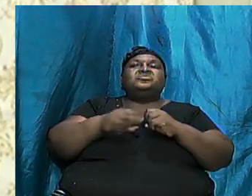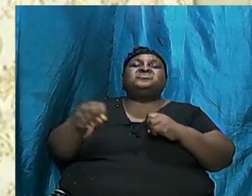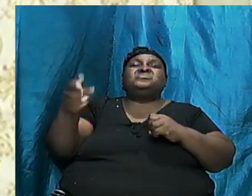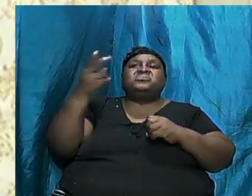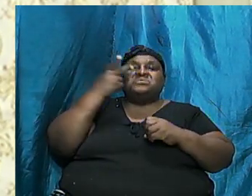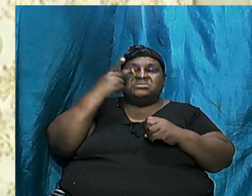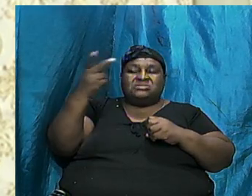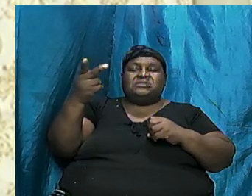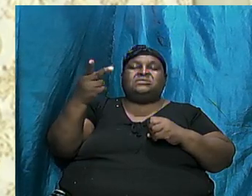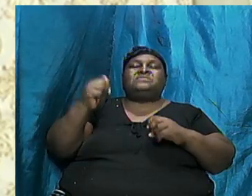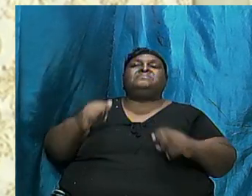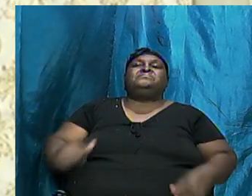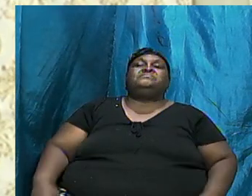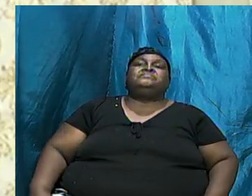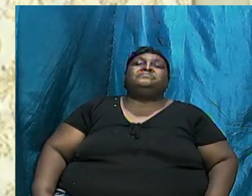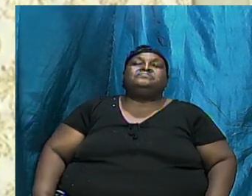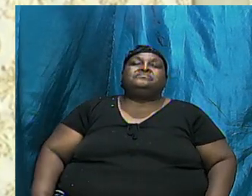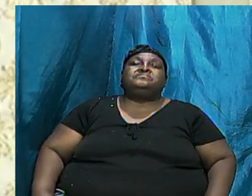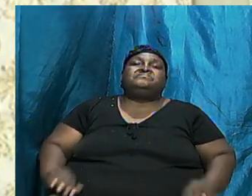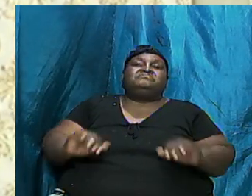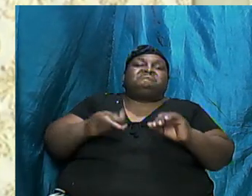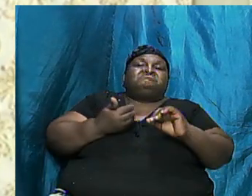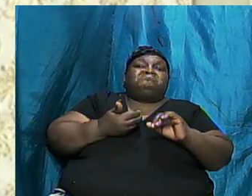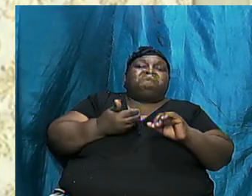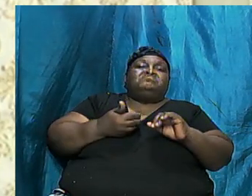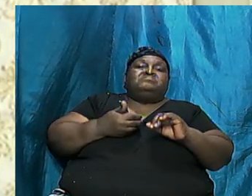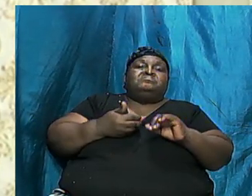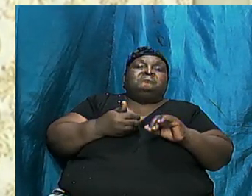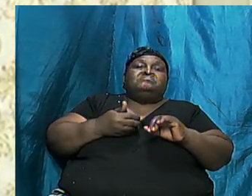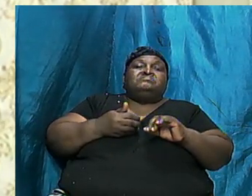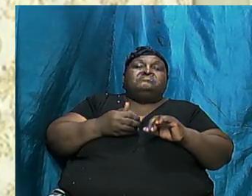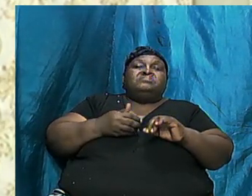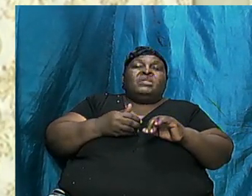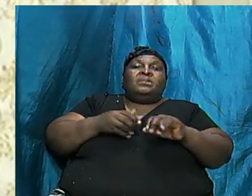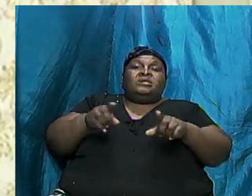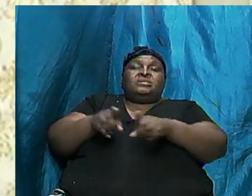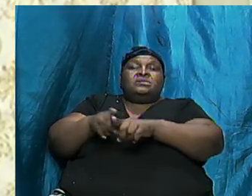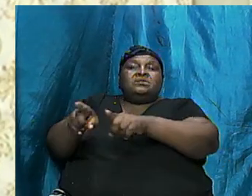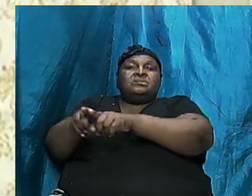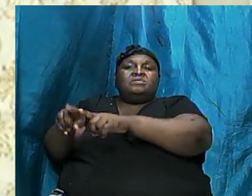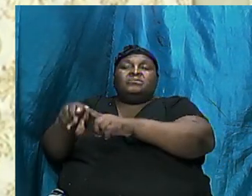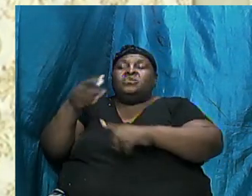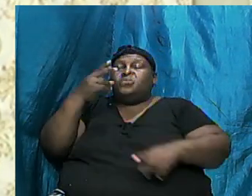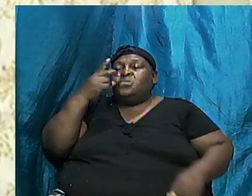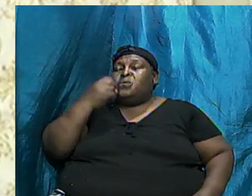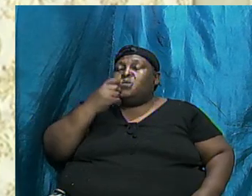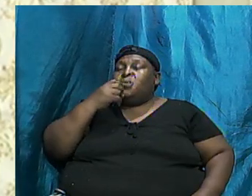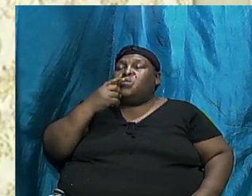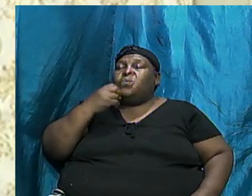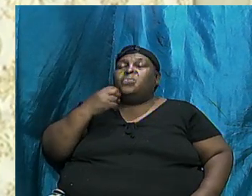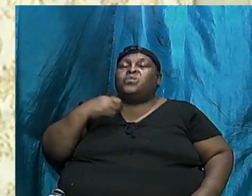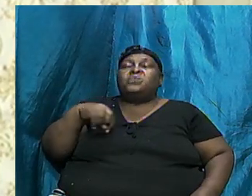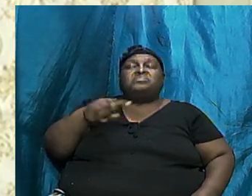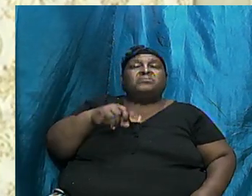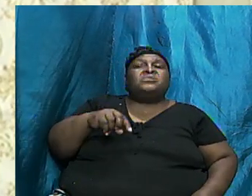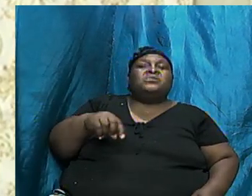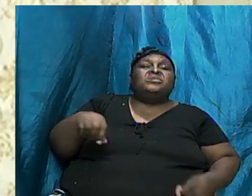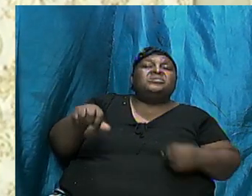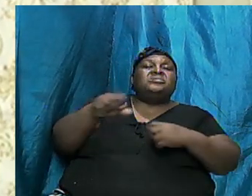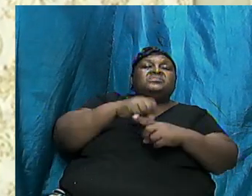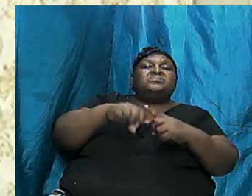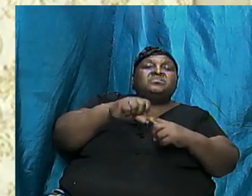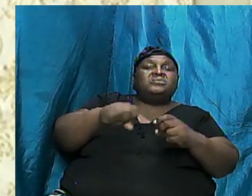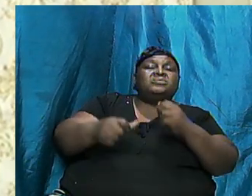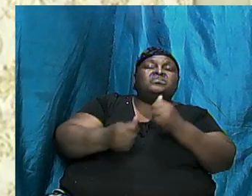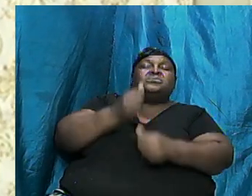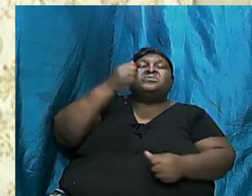how it was broken up. We will associated with Sun